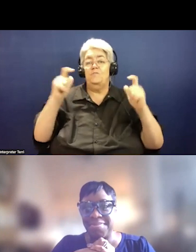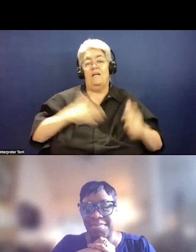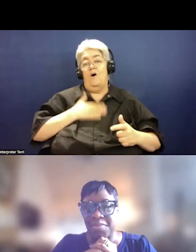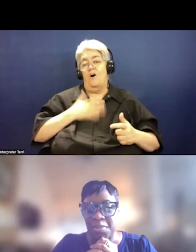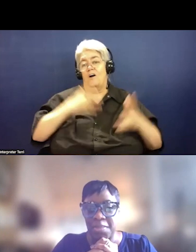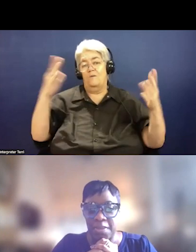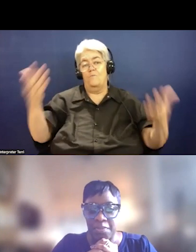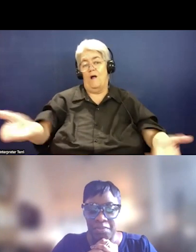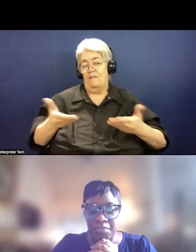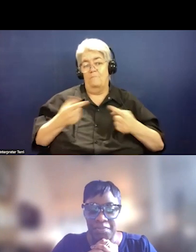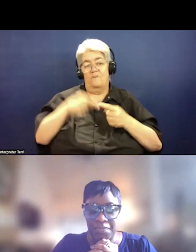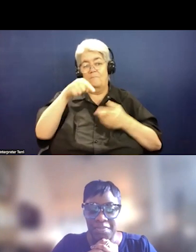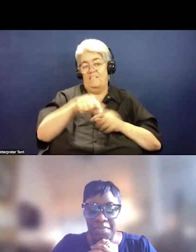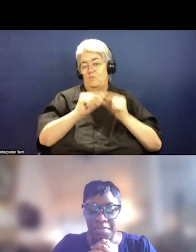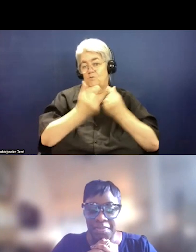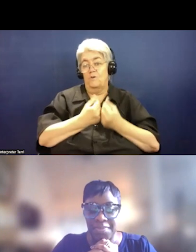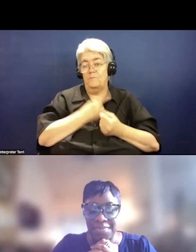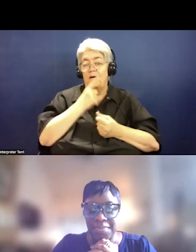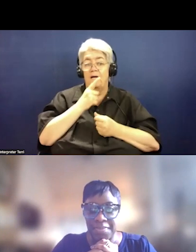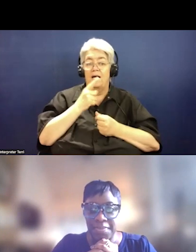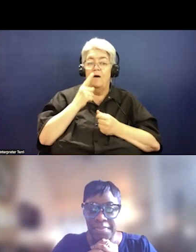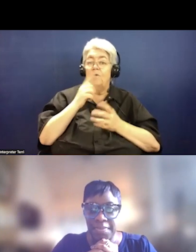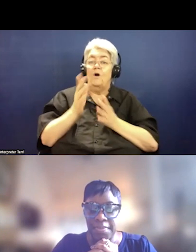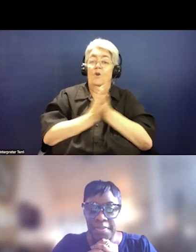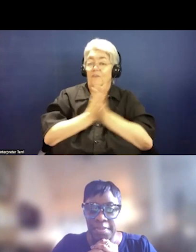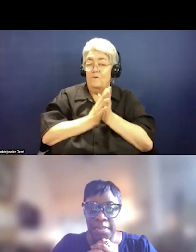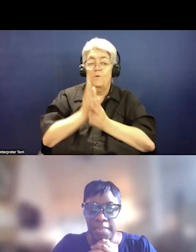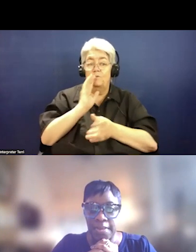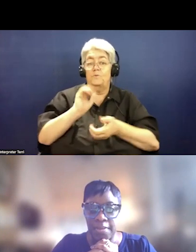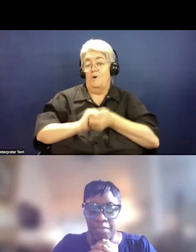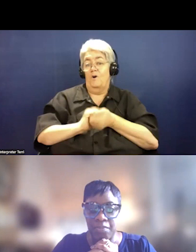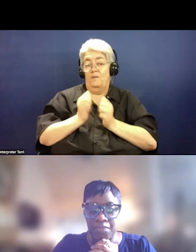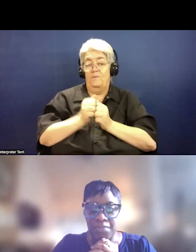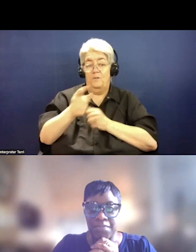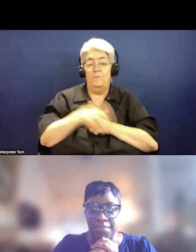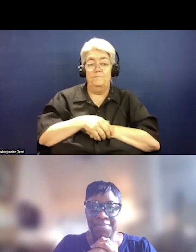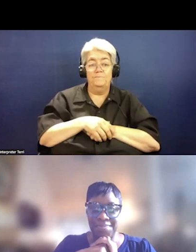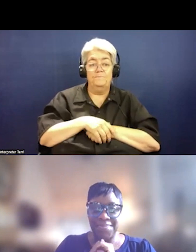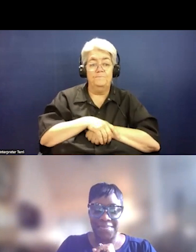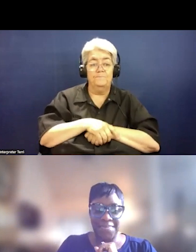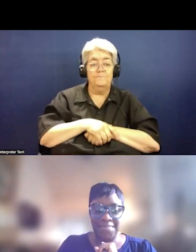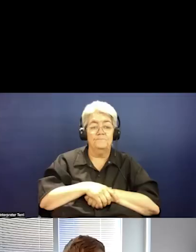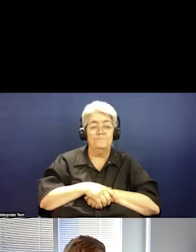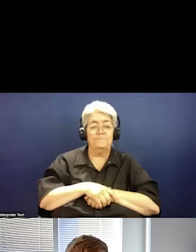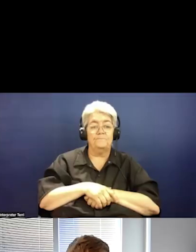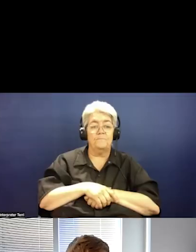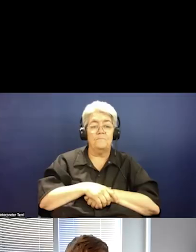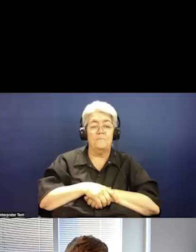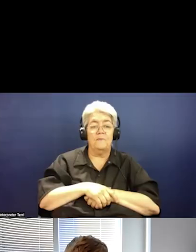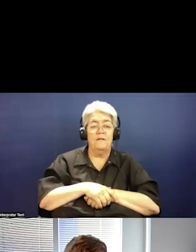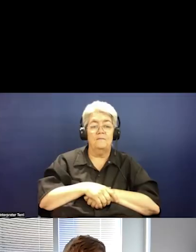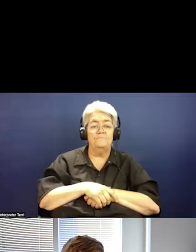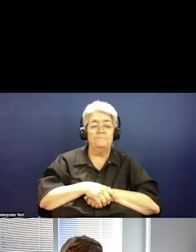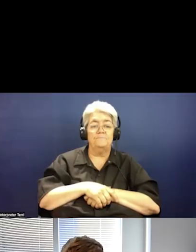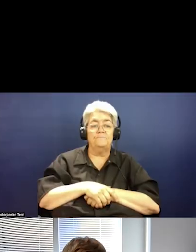think I speak for everybody when I say we're looking forward to partnering with you, uh, in this, in this work. So I want to turn it to